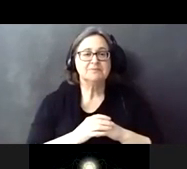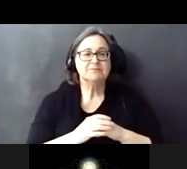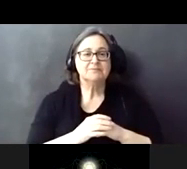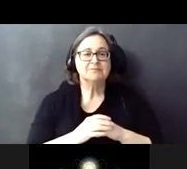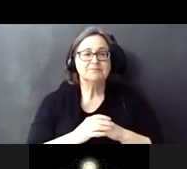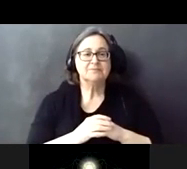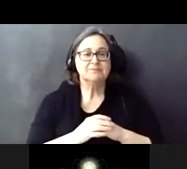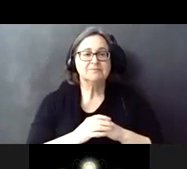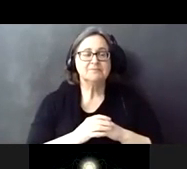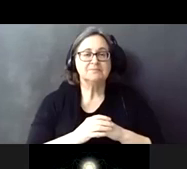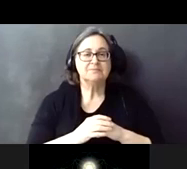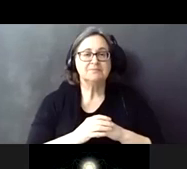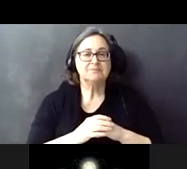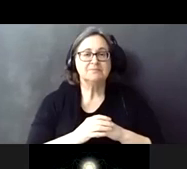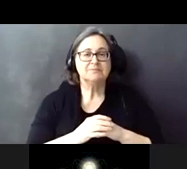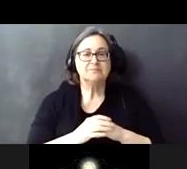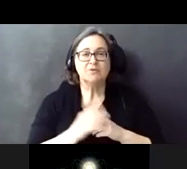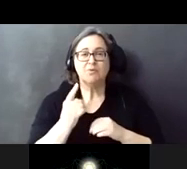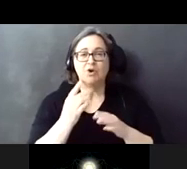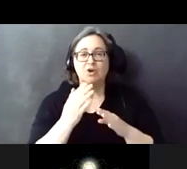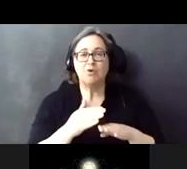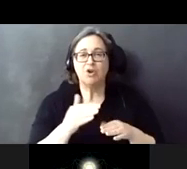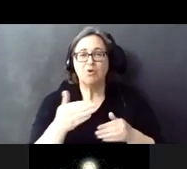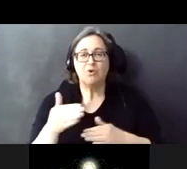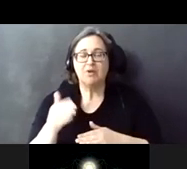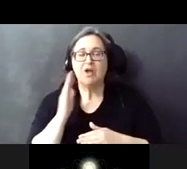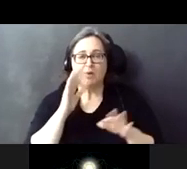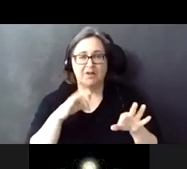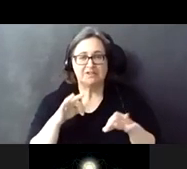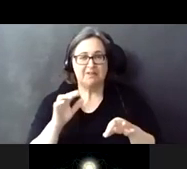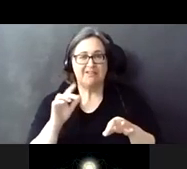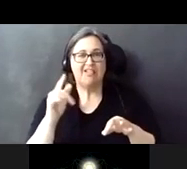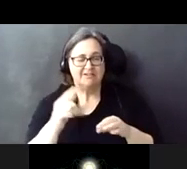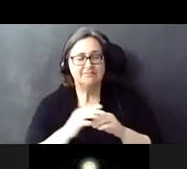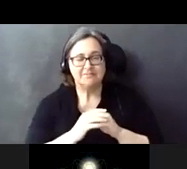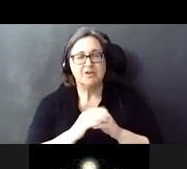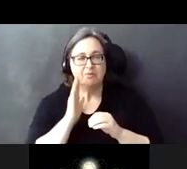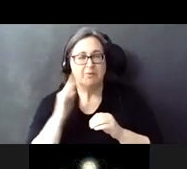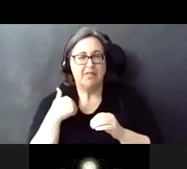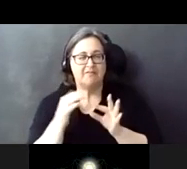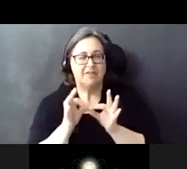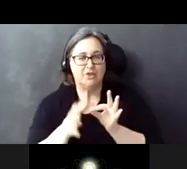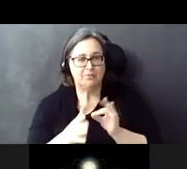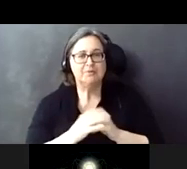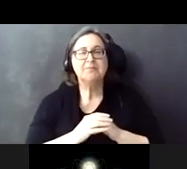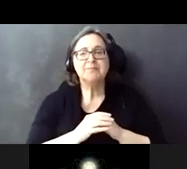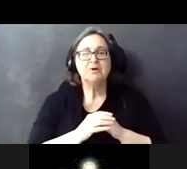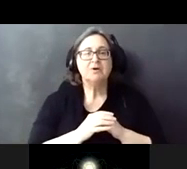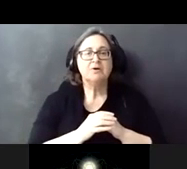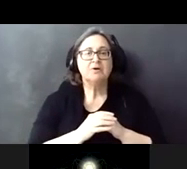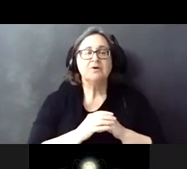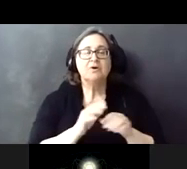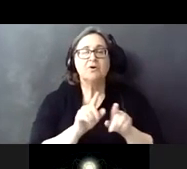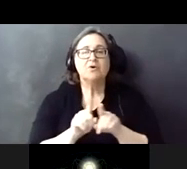And also in the one of the breakout rooms that I will explain as, as we get to that point. We